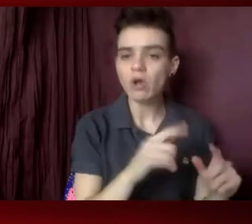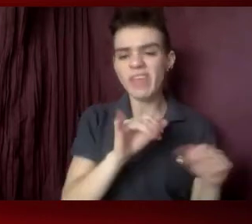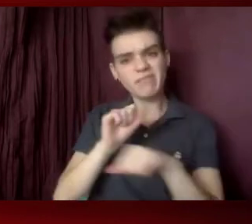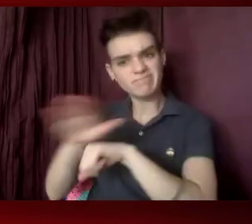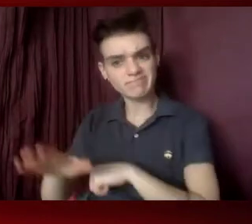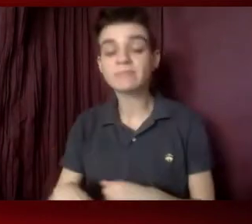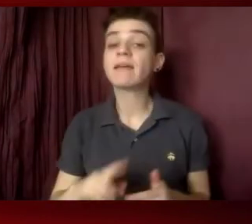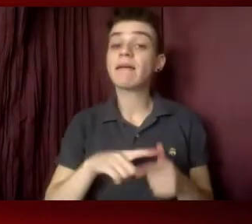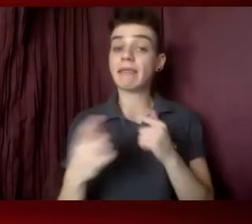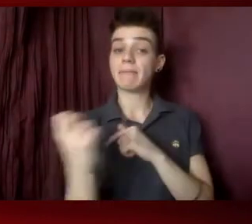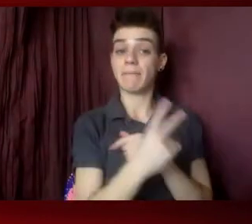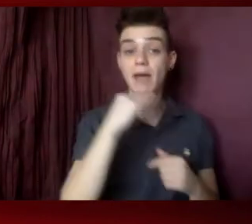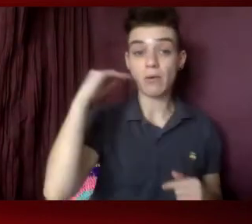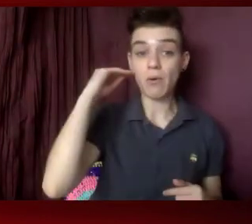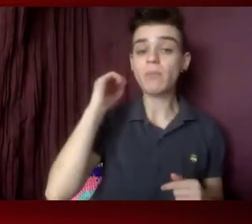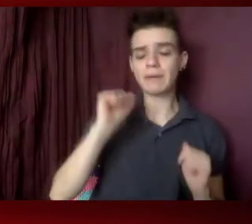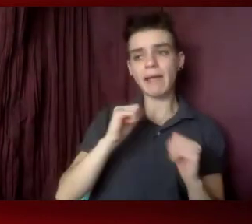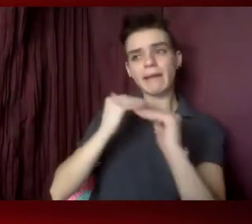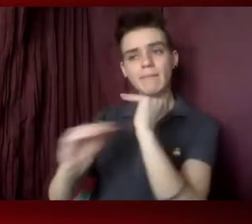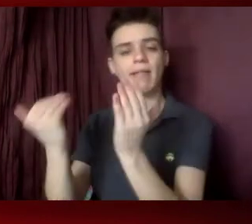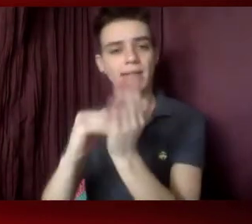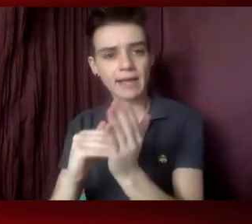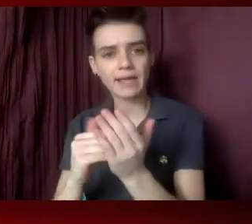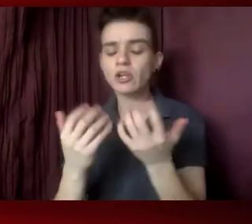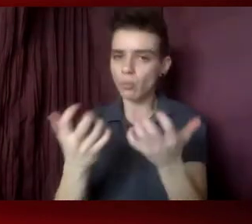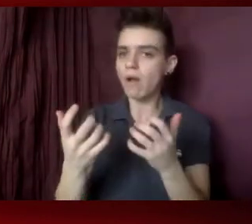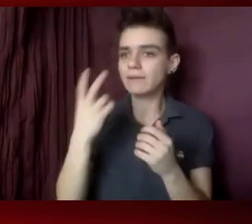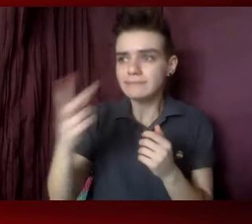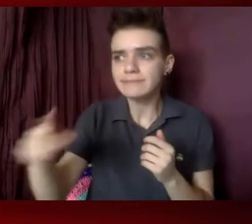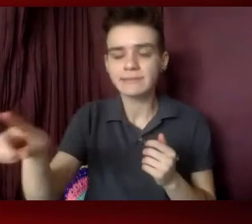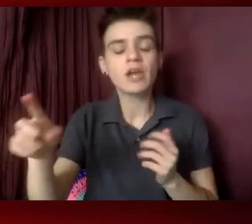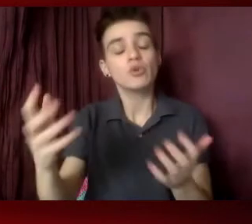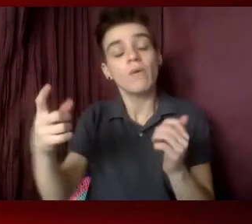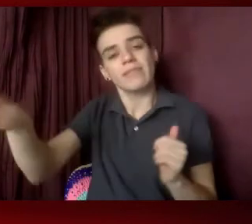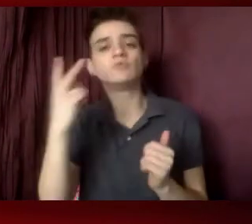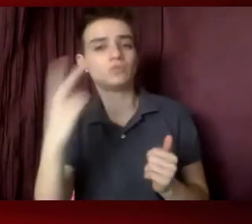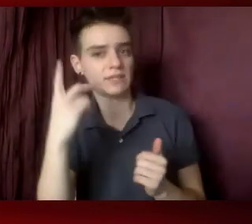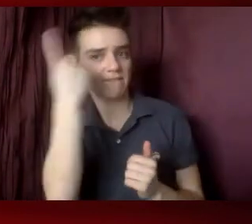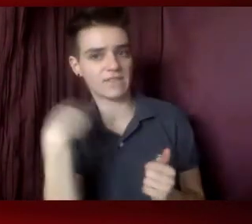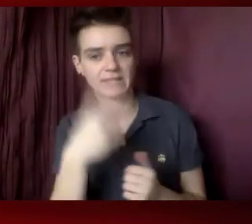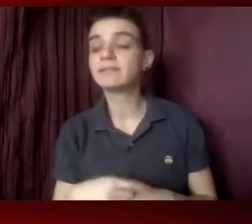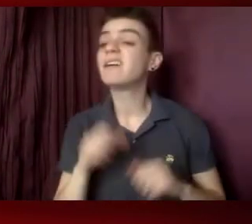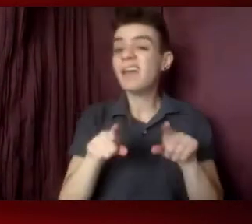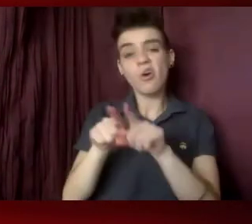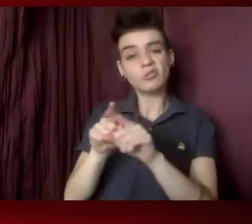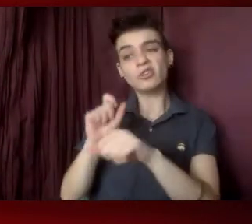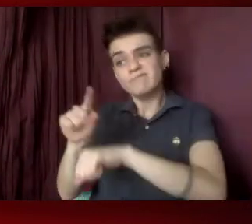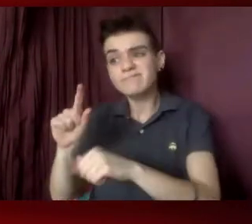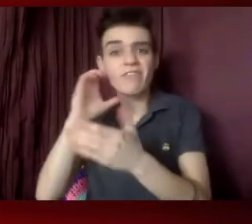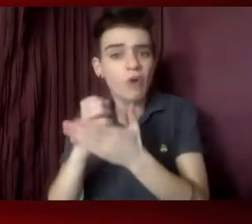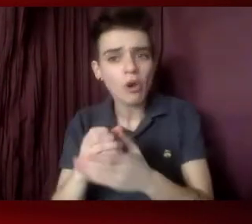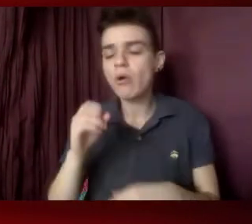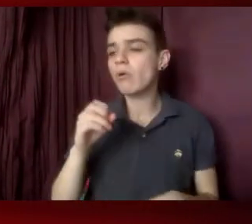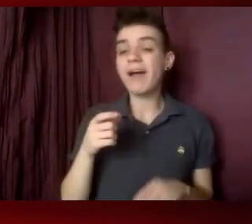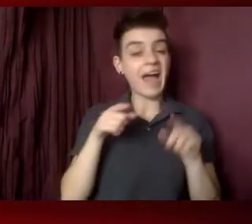with an email and remind them of the issue. Remind them of your story. Share a picture that you took during the meeting. And that'll trigger, oh,